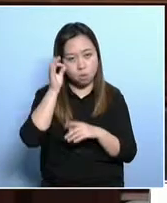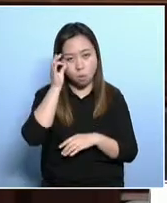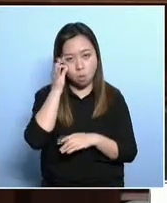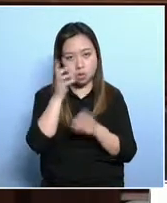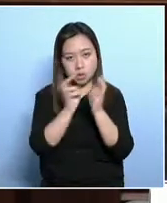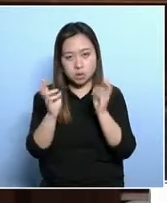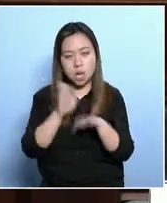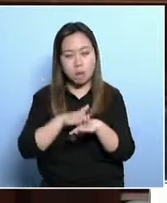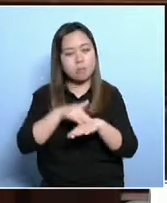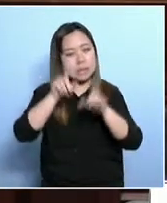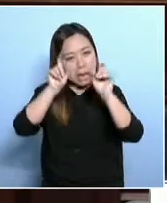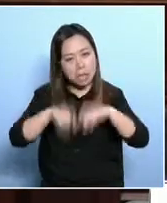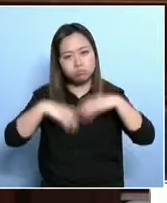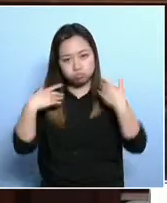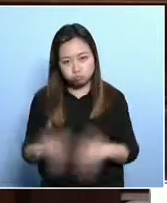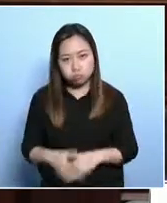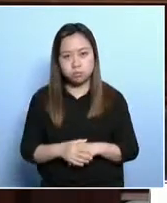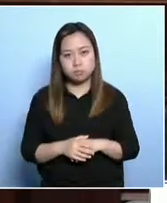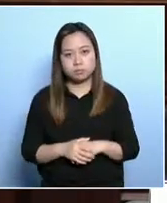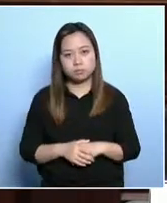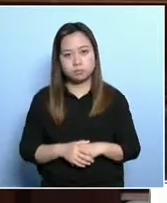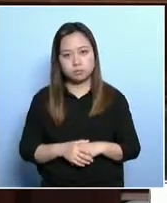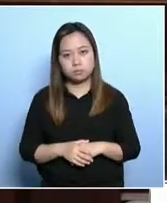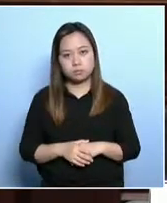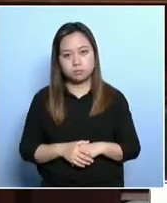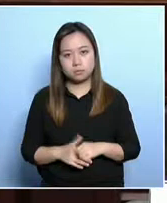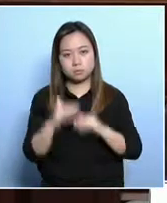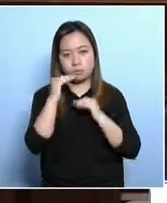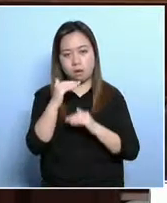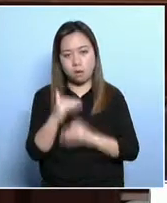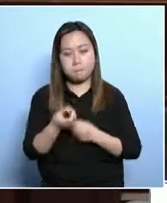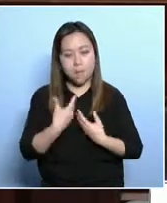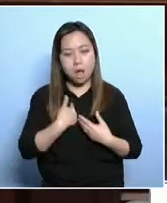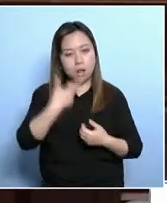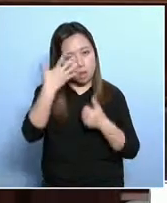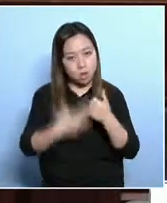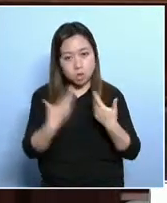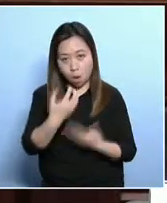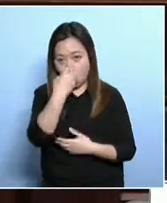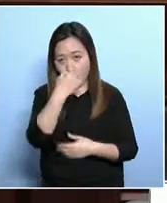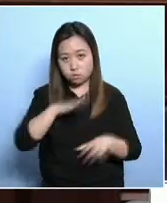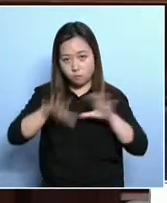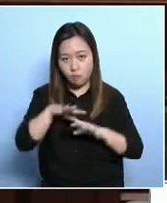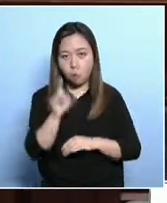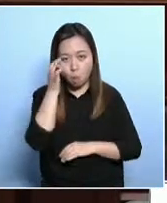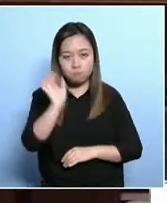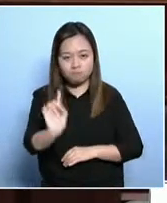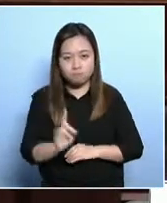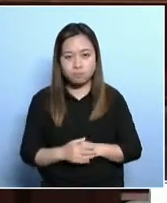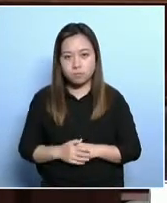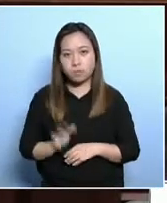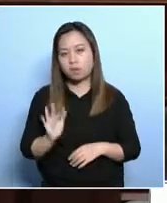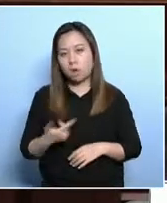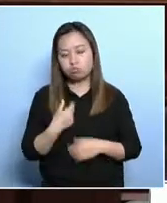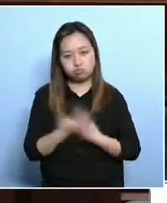I explained that the poverty line is to provide a framework to